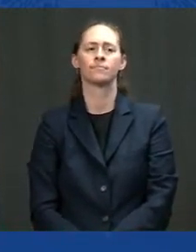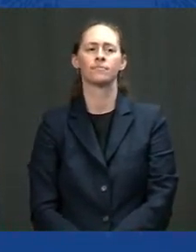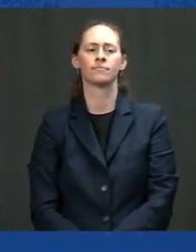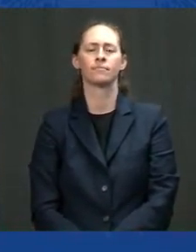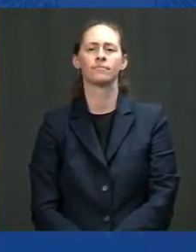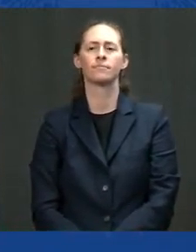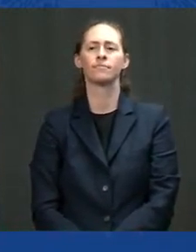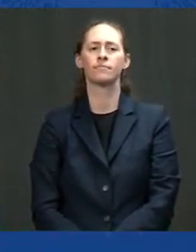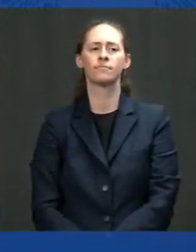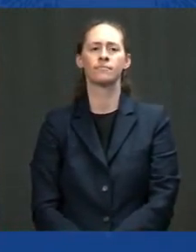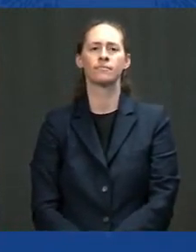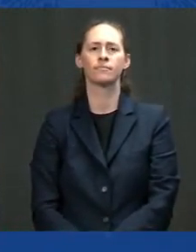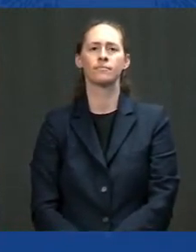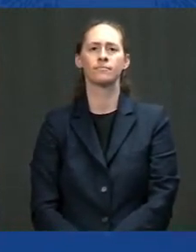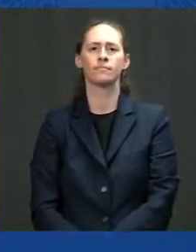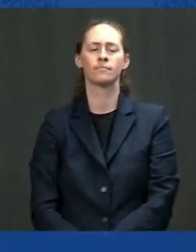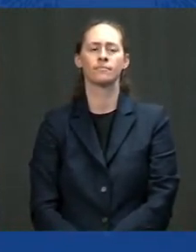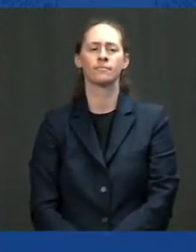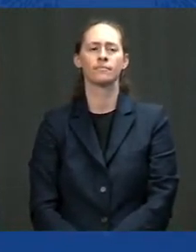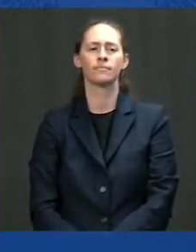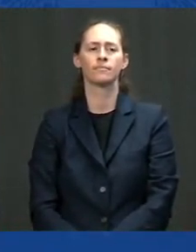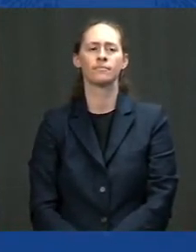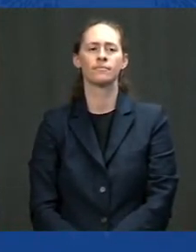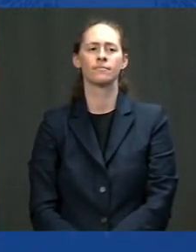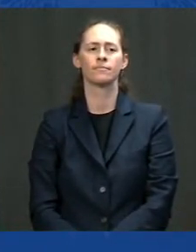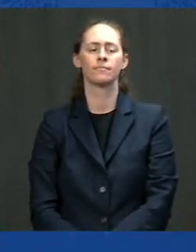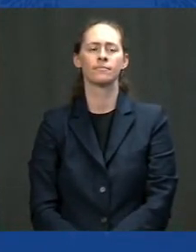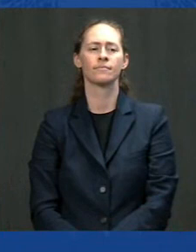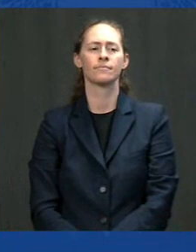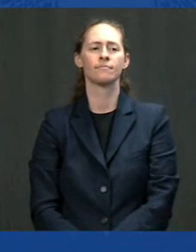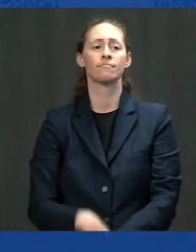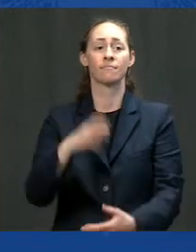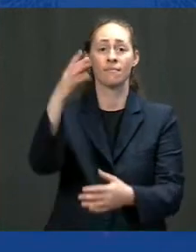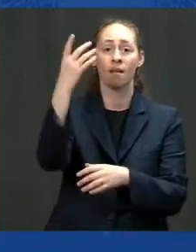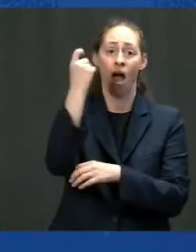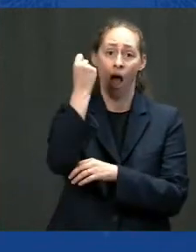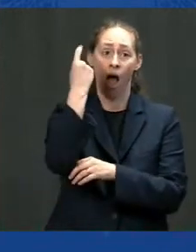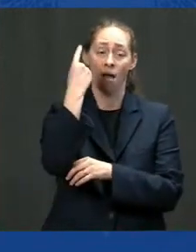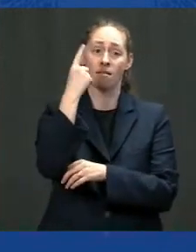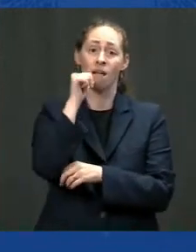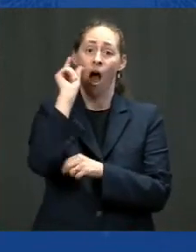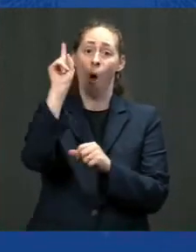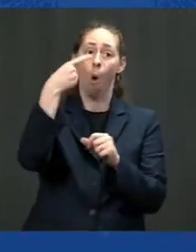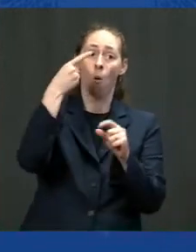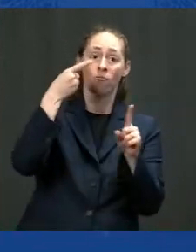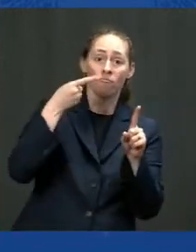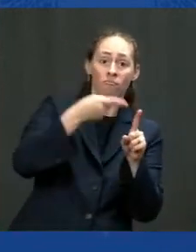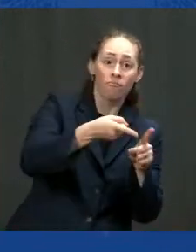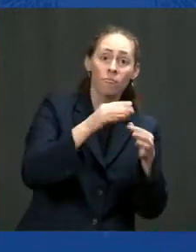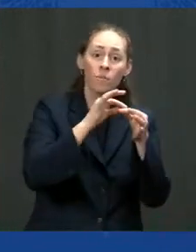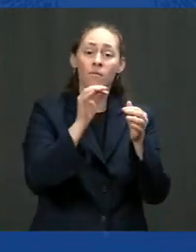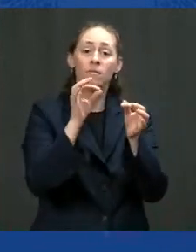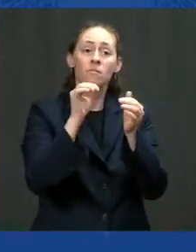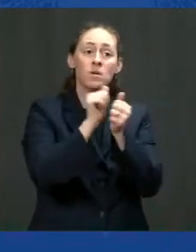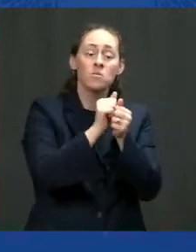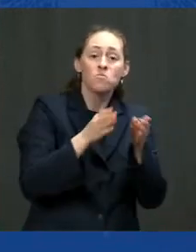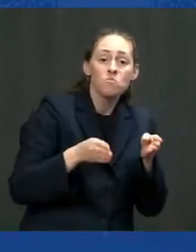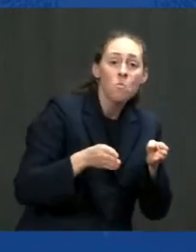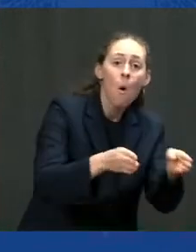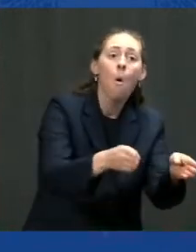in addition to the physical infrastructure i also put forward a thing called build back better plan